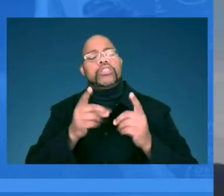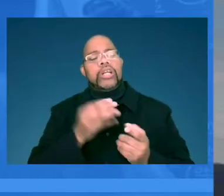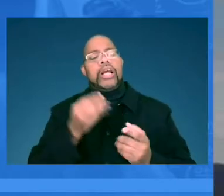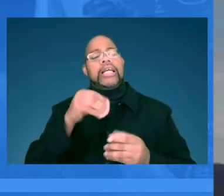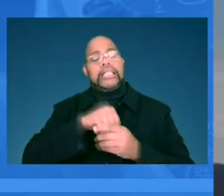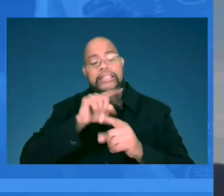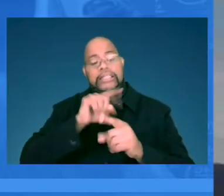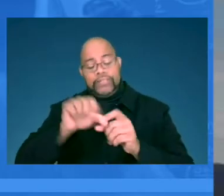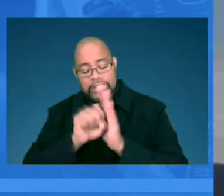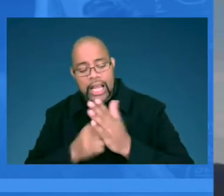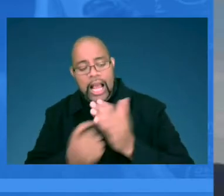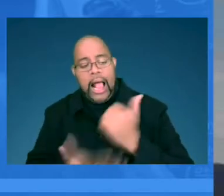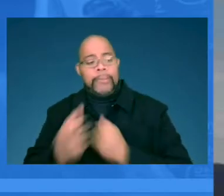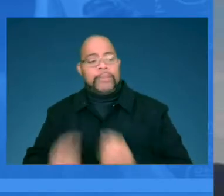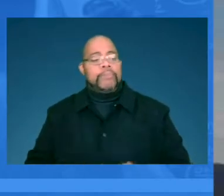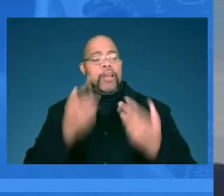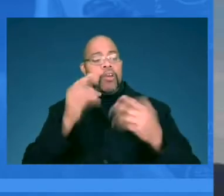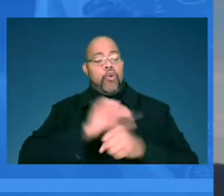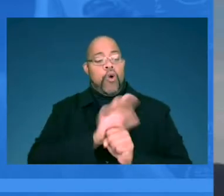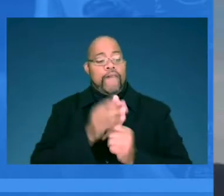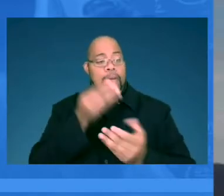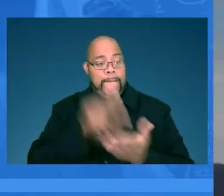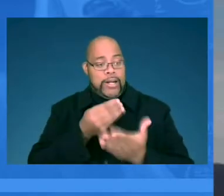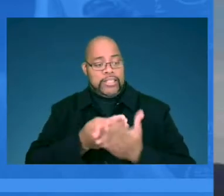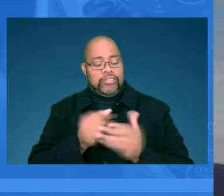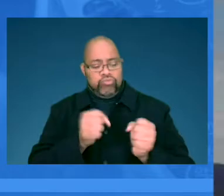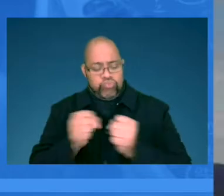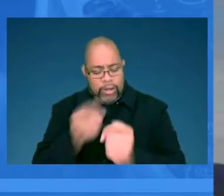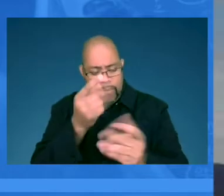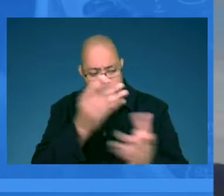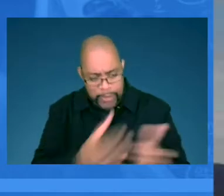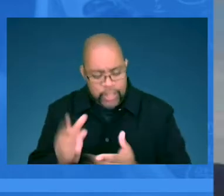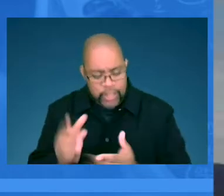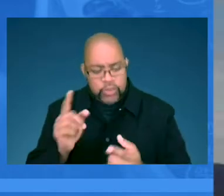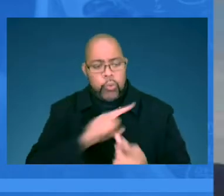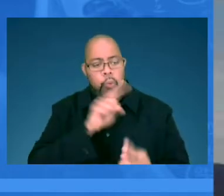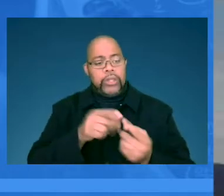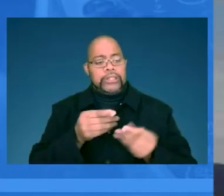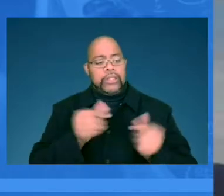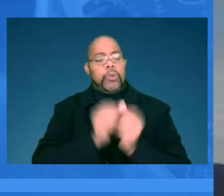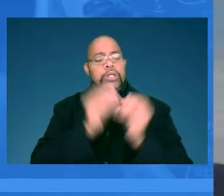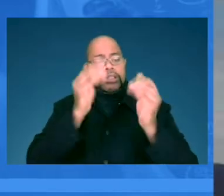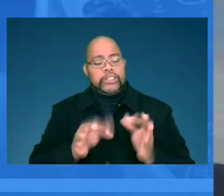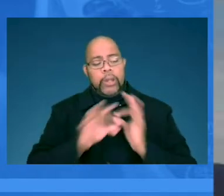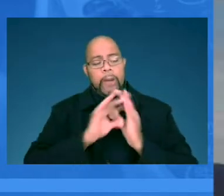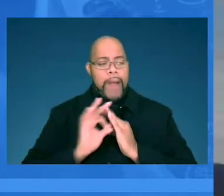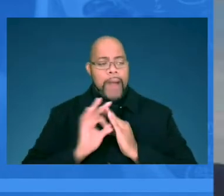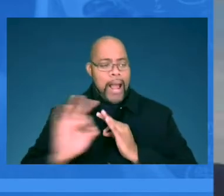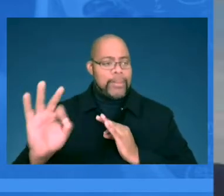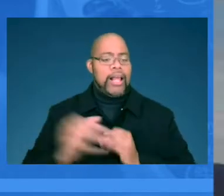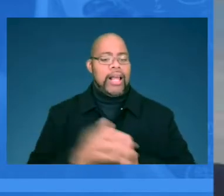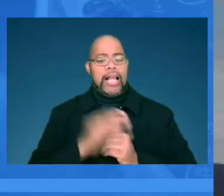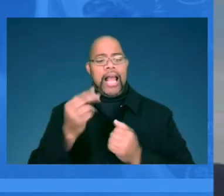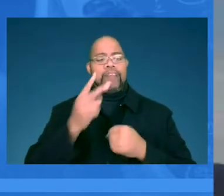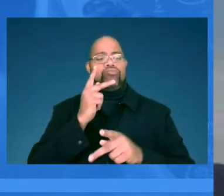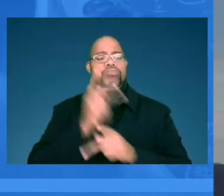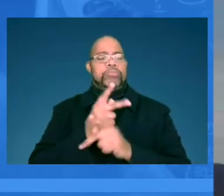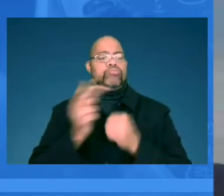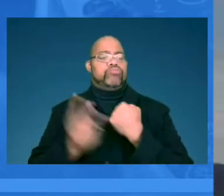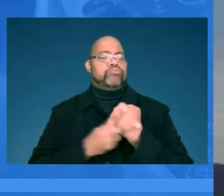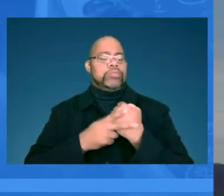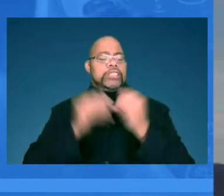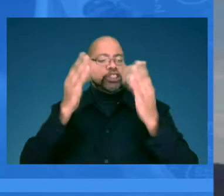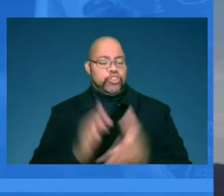districts and states to help them spend the COVID relief funds strategically, especially when it comes to teacher pipeline and retention issues.